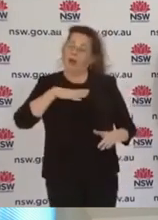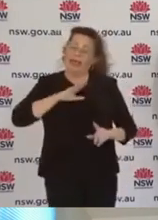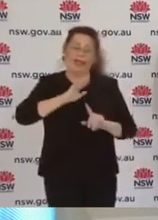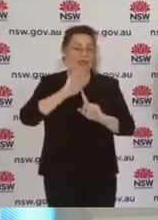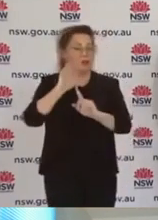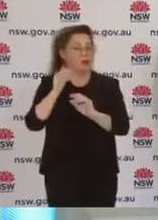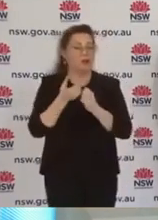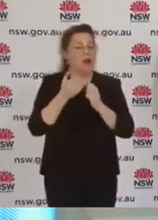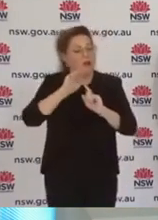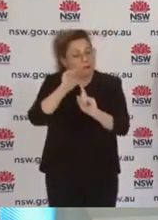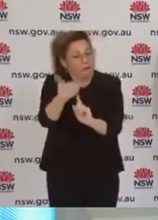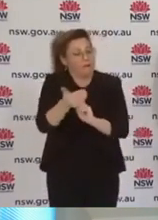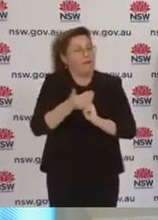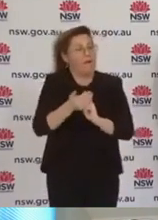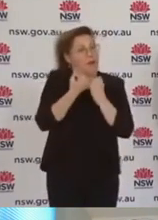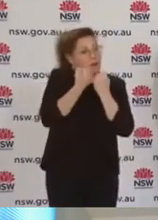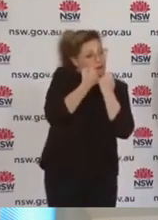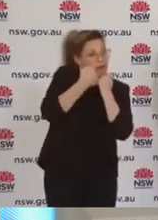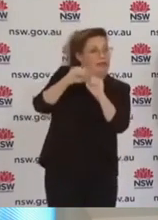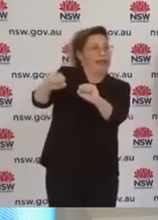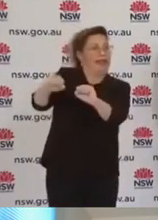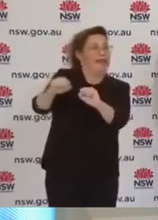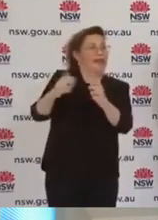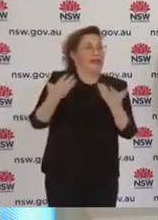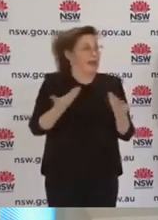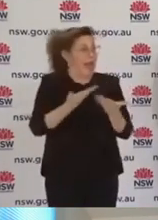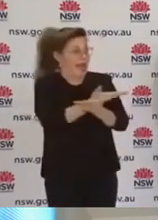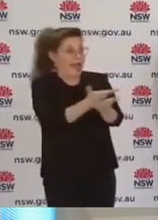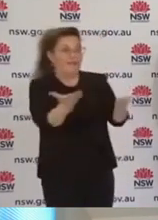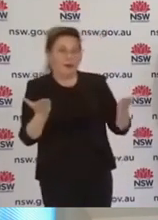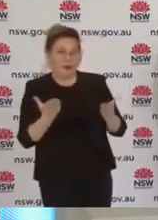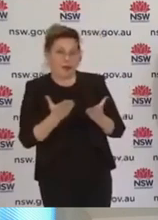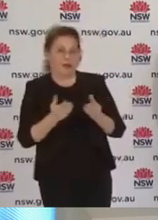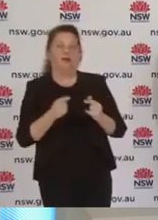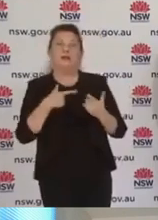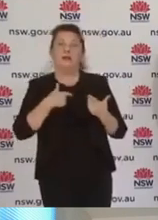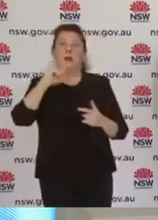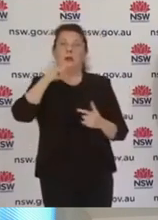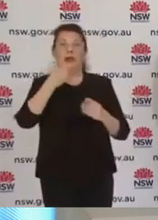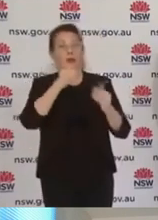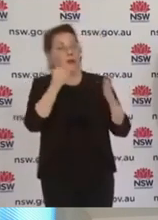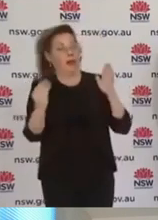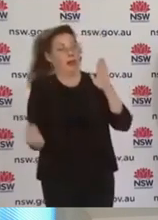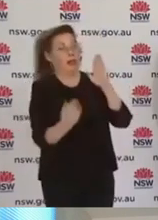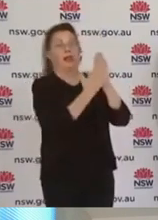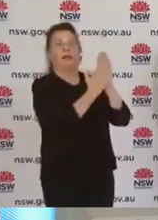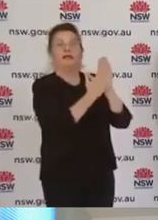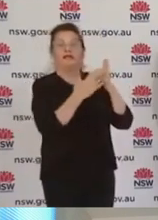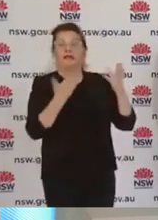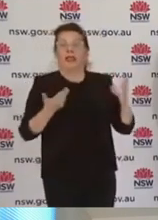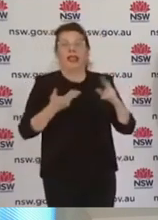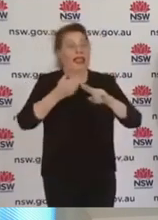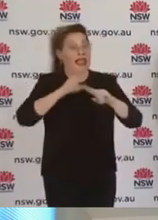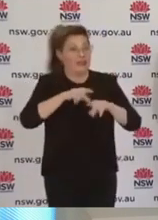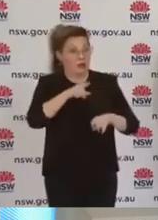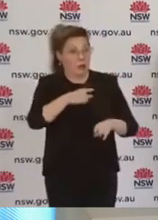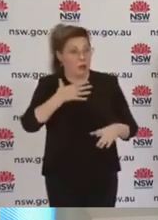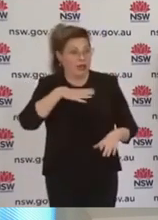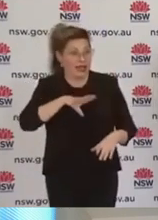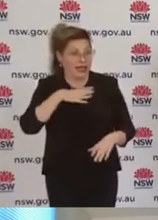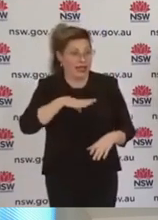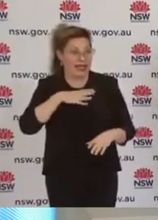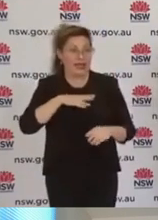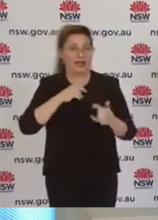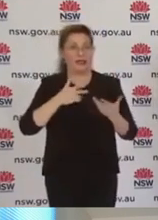information online on the government website in terms of how to access a permit. And the permit system will come in